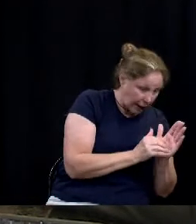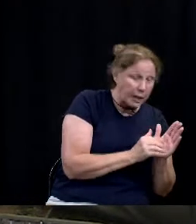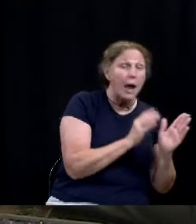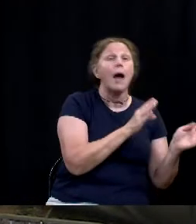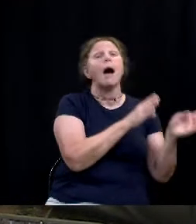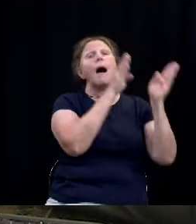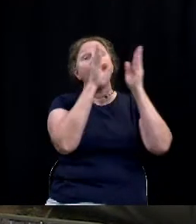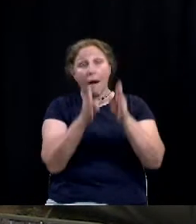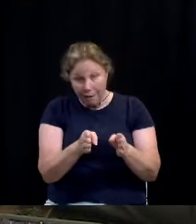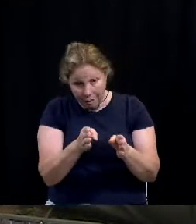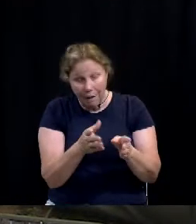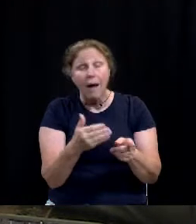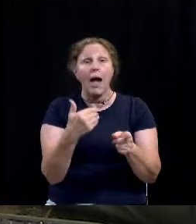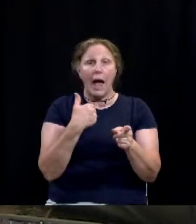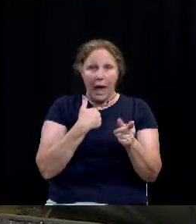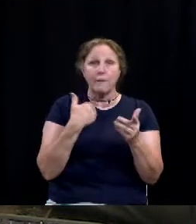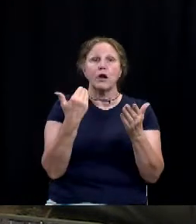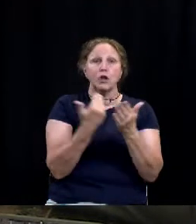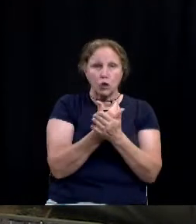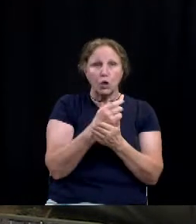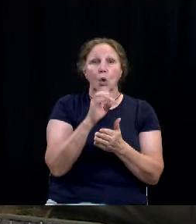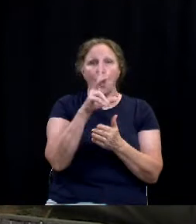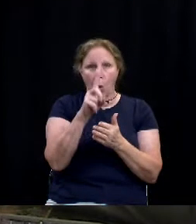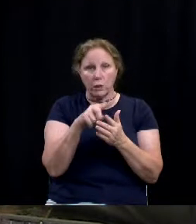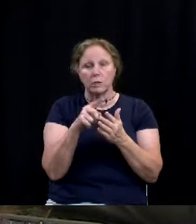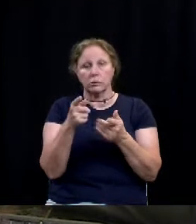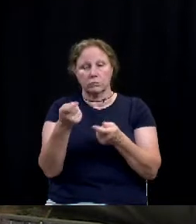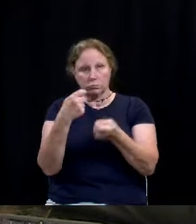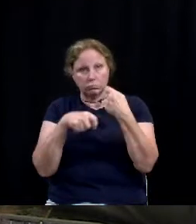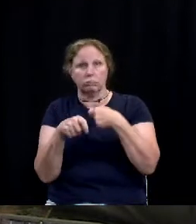have new ordinances to come forward.